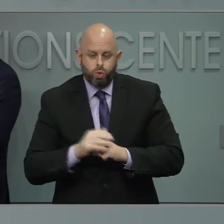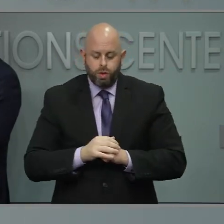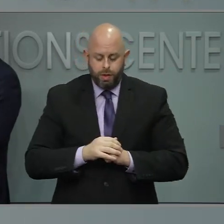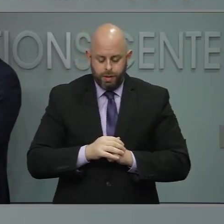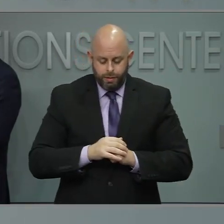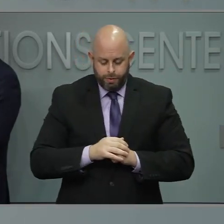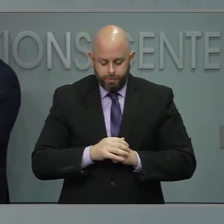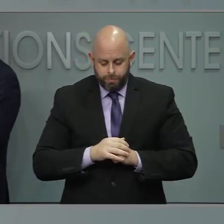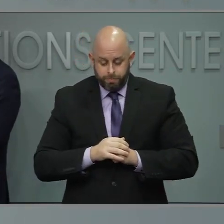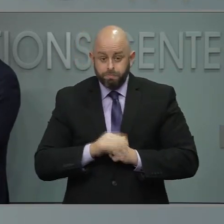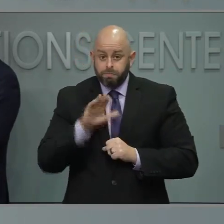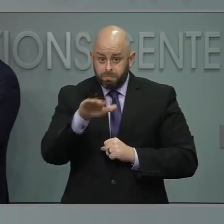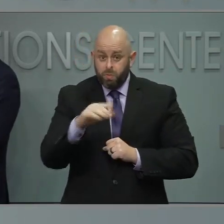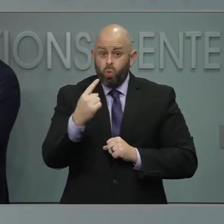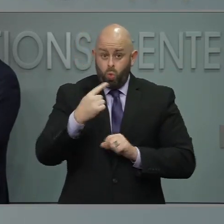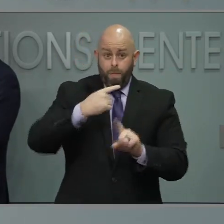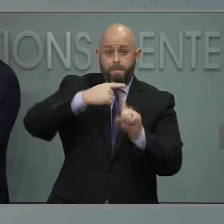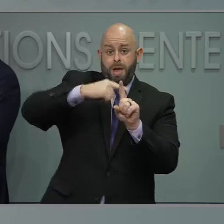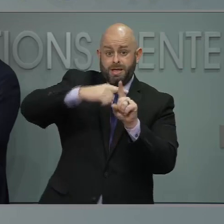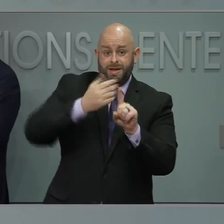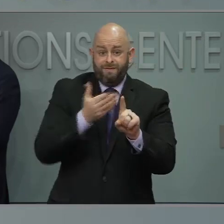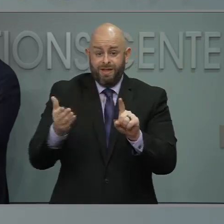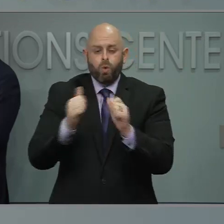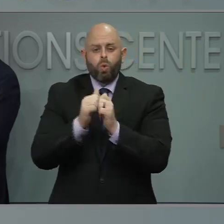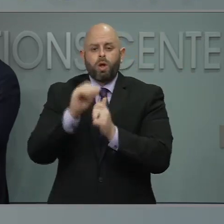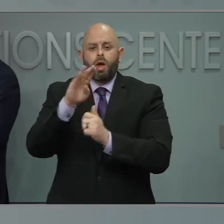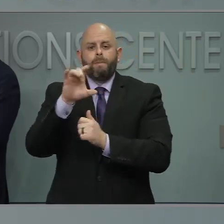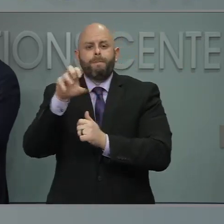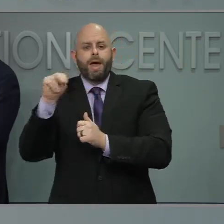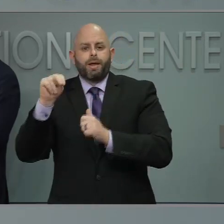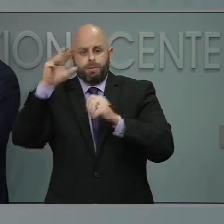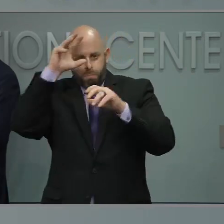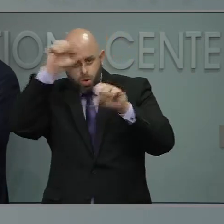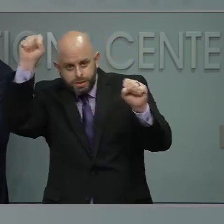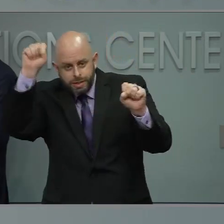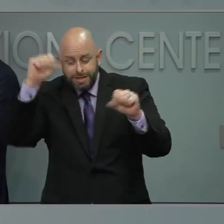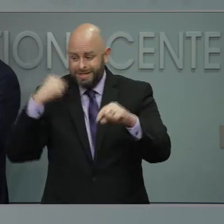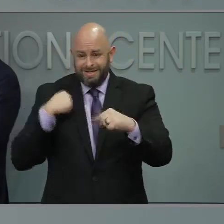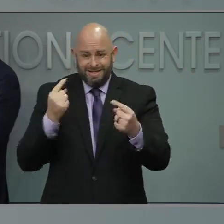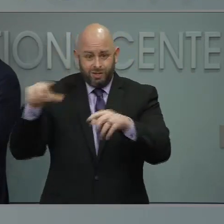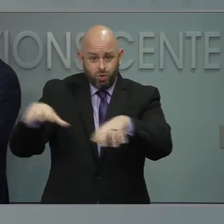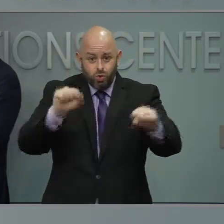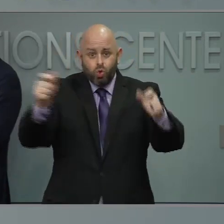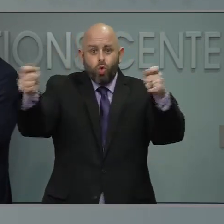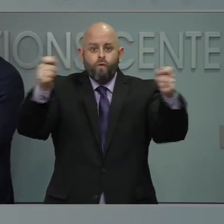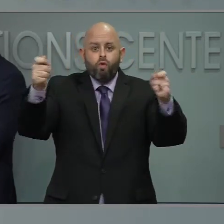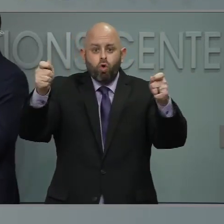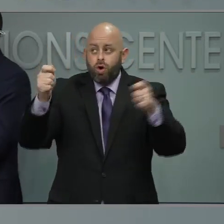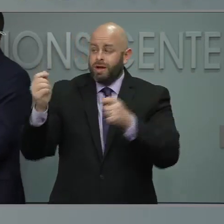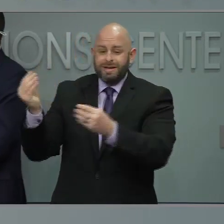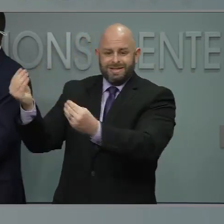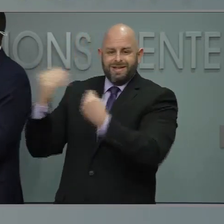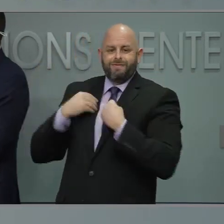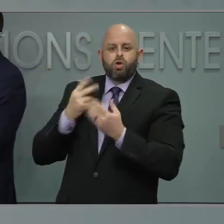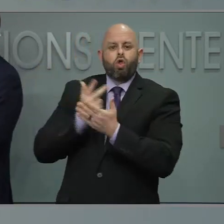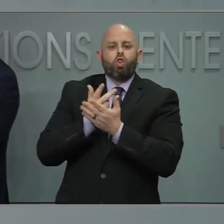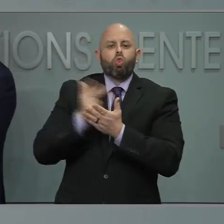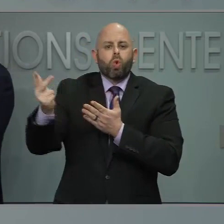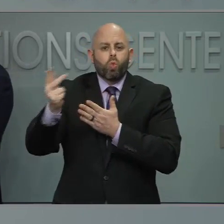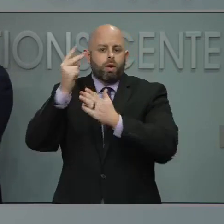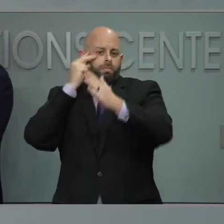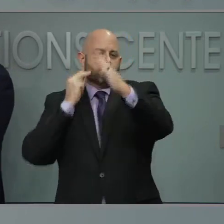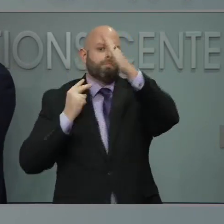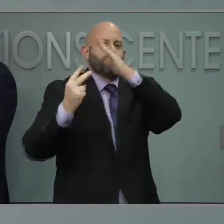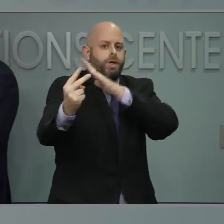Biden administration since it took over is that it has been giving the states a three week window of